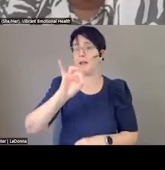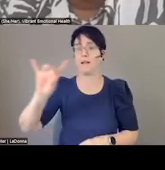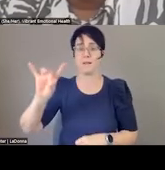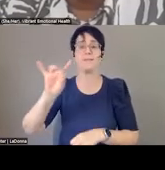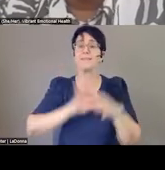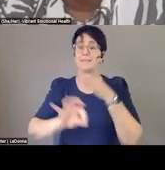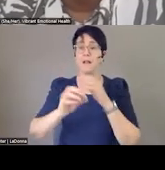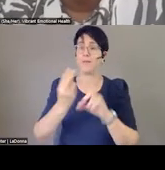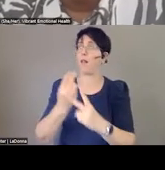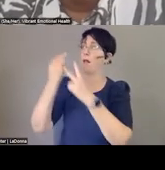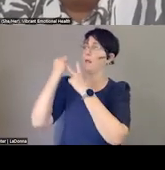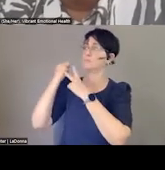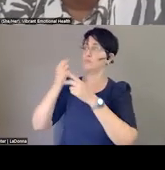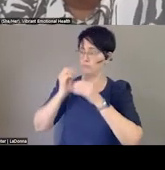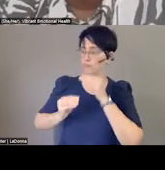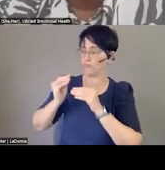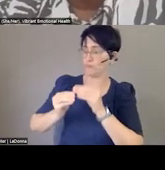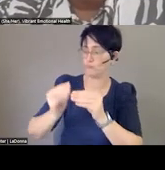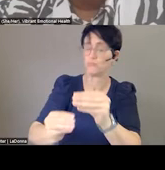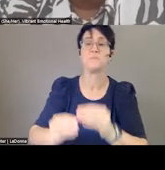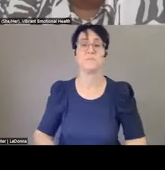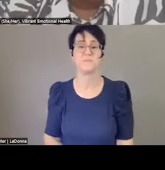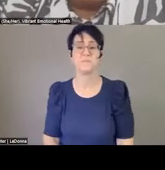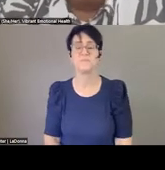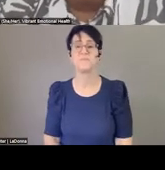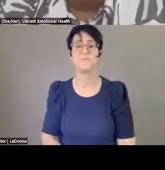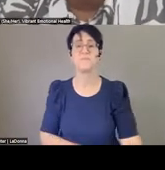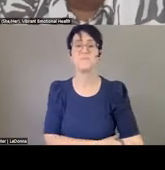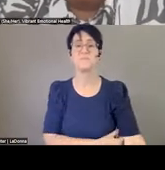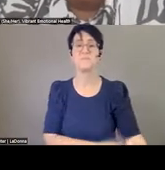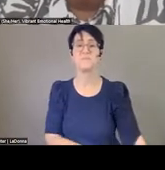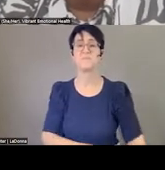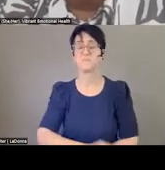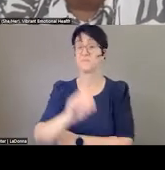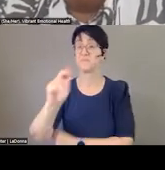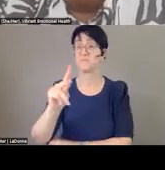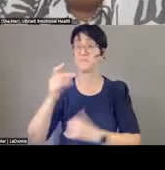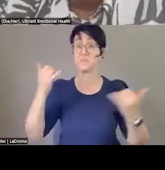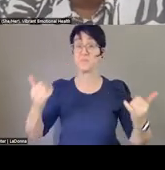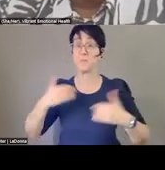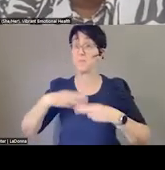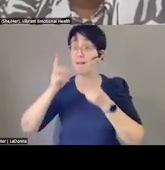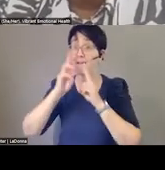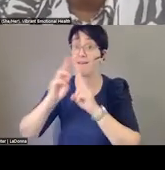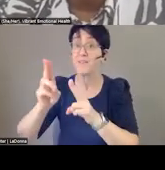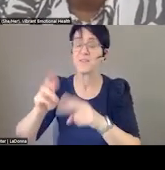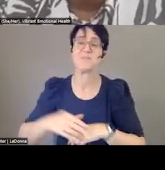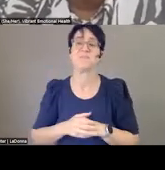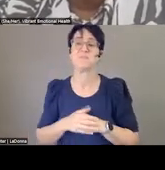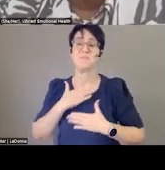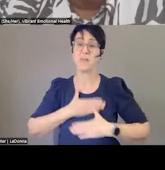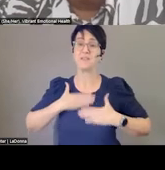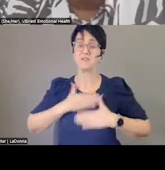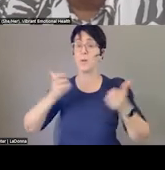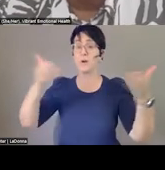fix things. So thank you, Vic, for that. Next slide. So with that, it is my honor and pleasure to